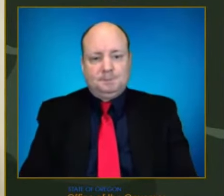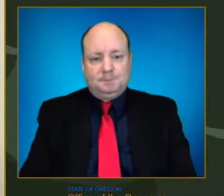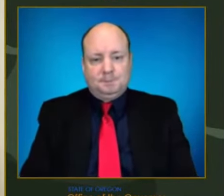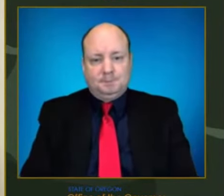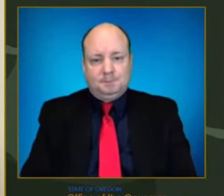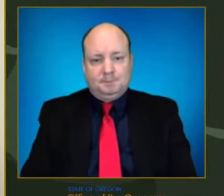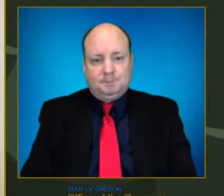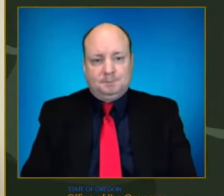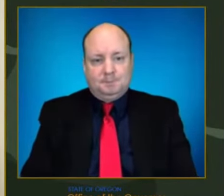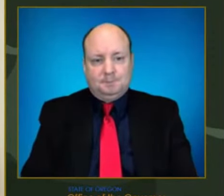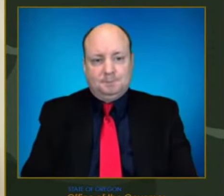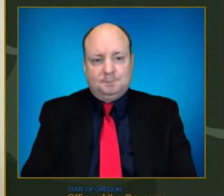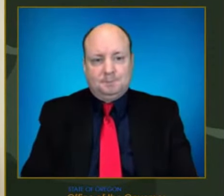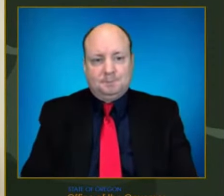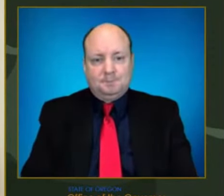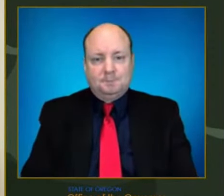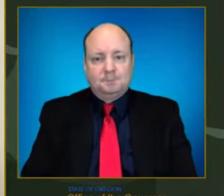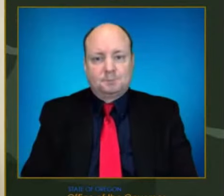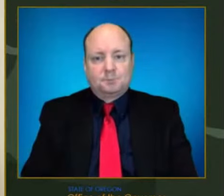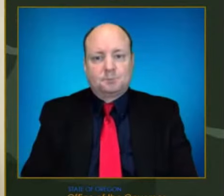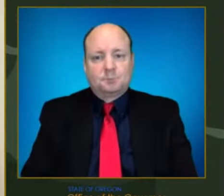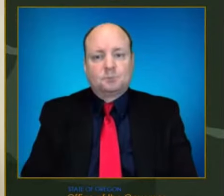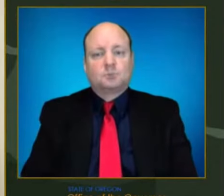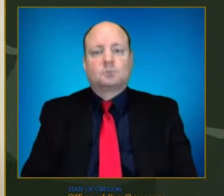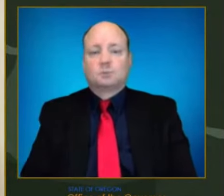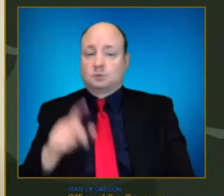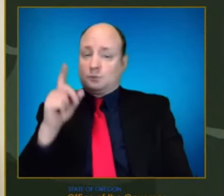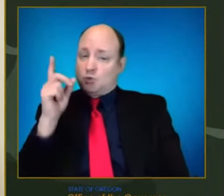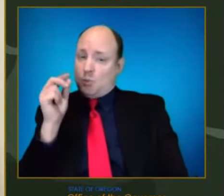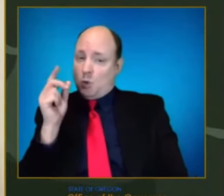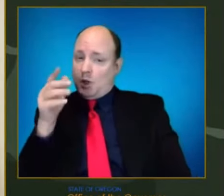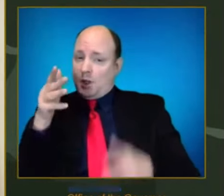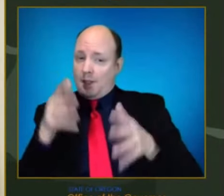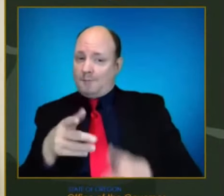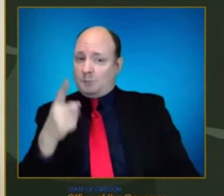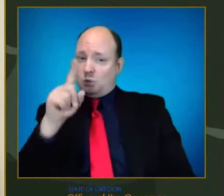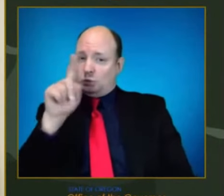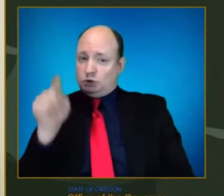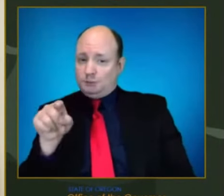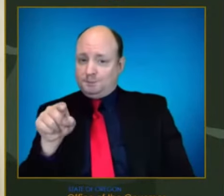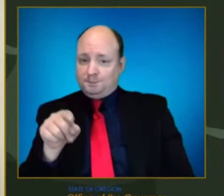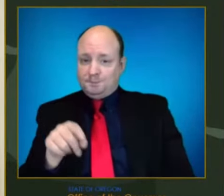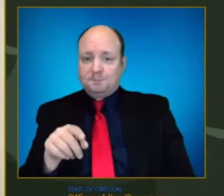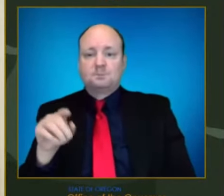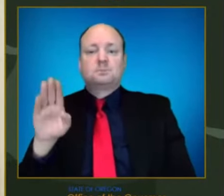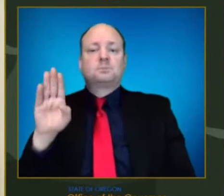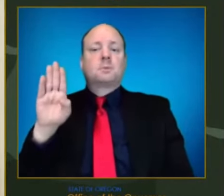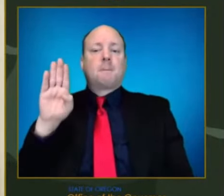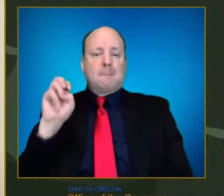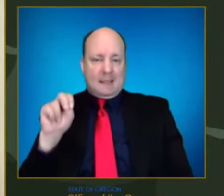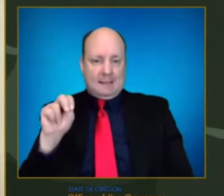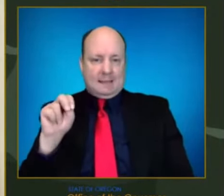Seidlinger, have time for just one more question. So we'll go next to Ben Botkin with the Lund Report. Go ahead, Ben.